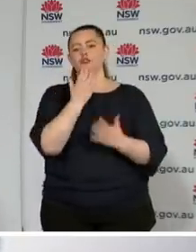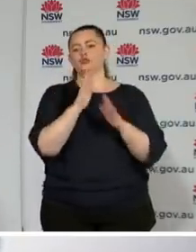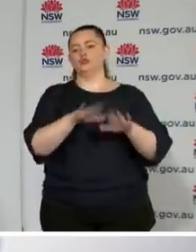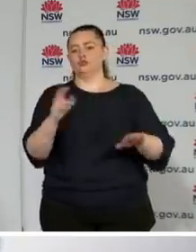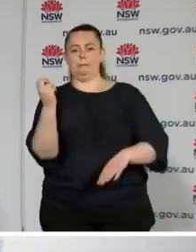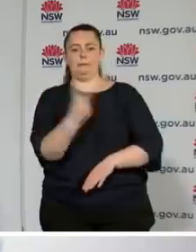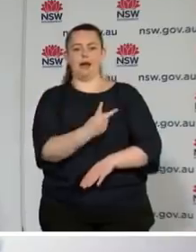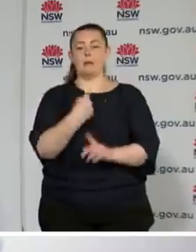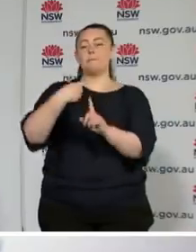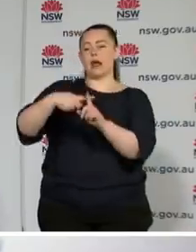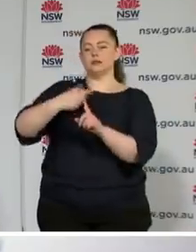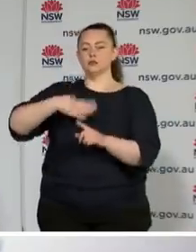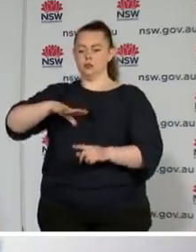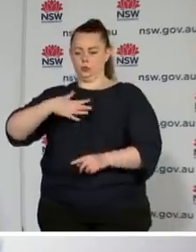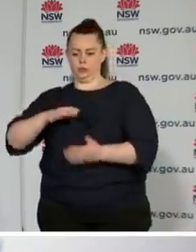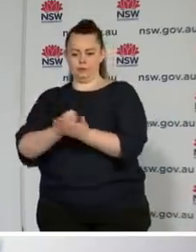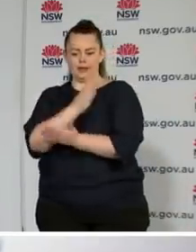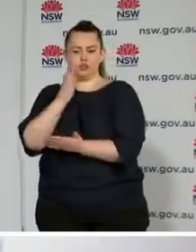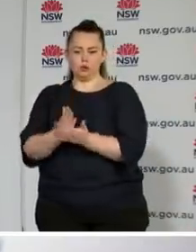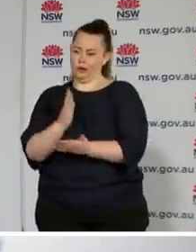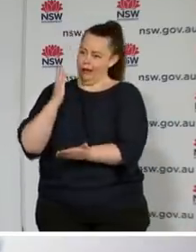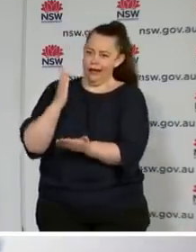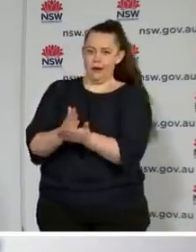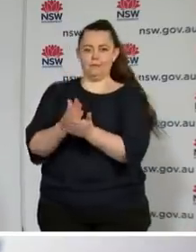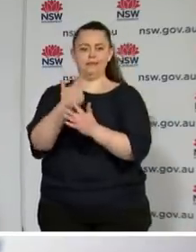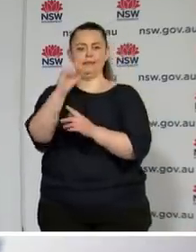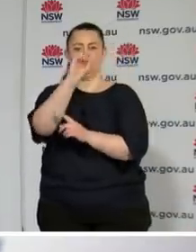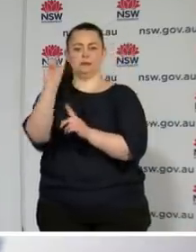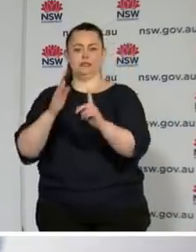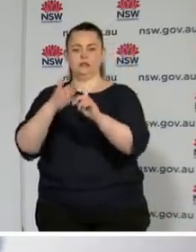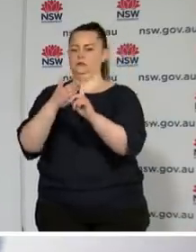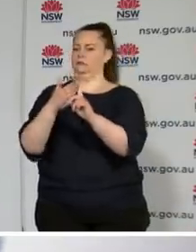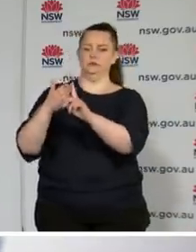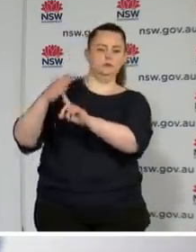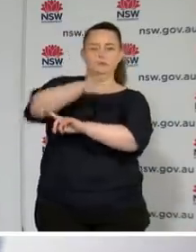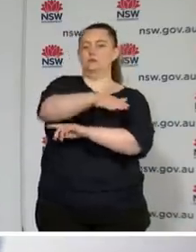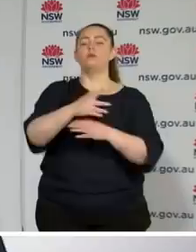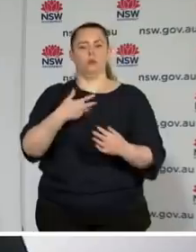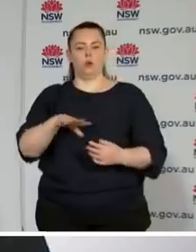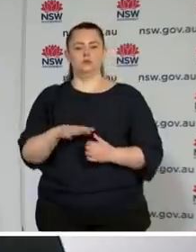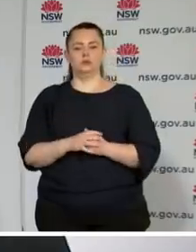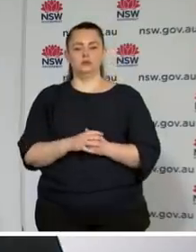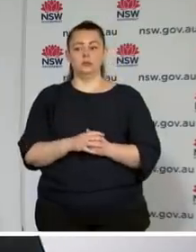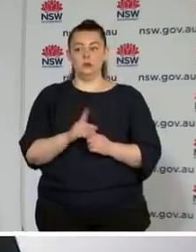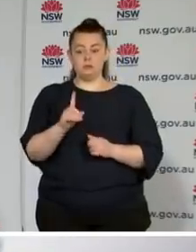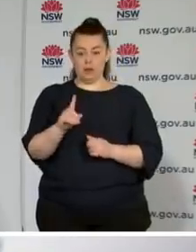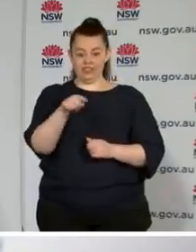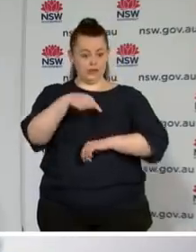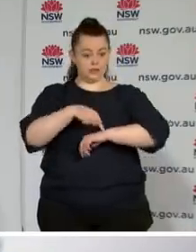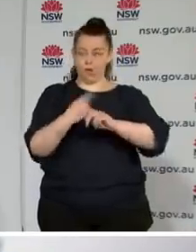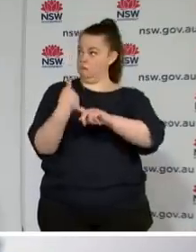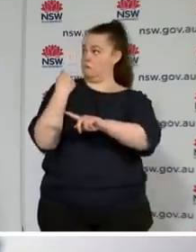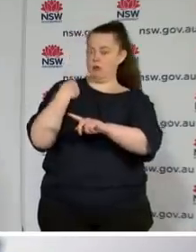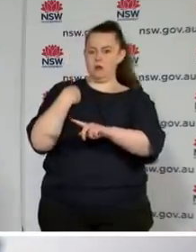we'd already surpass that 70% double dose figure. We didn't realise at that stage how quickly New South Wales residents would take up the